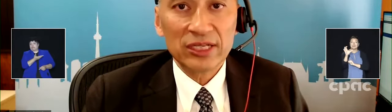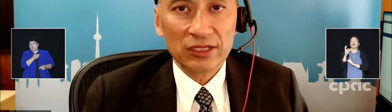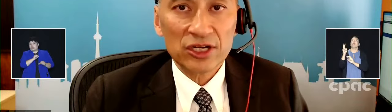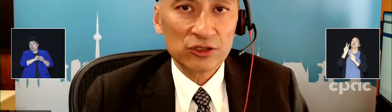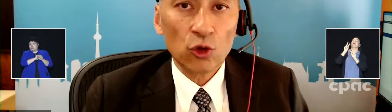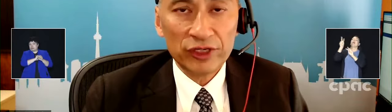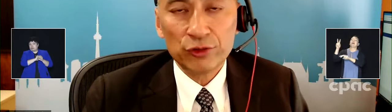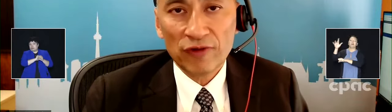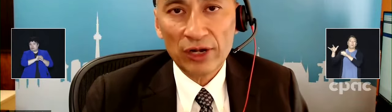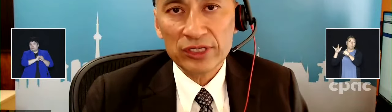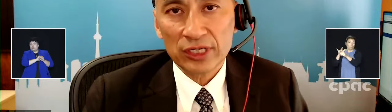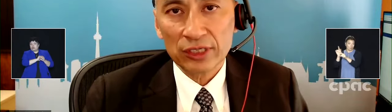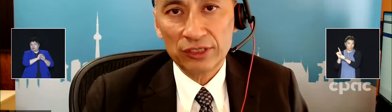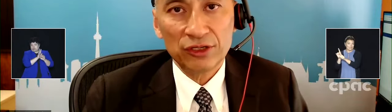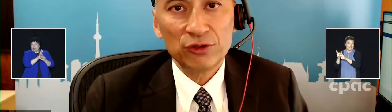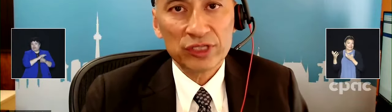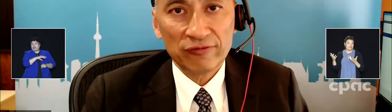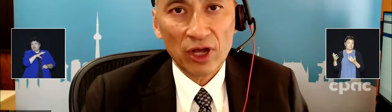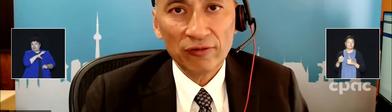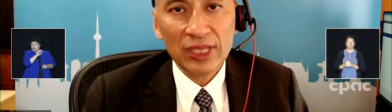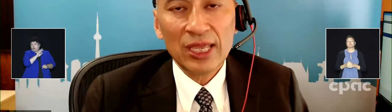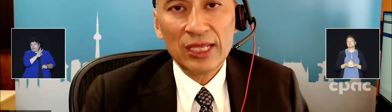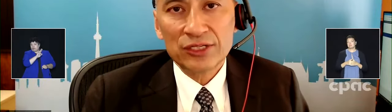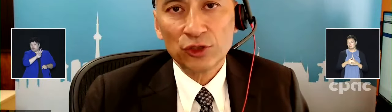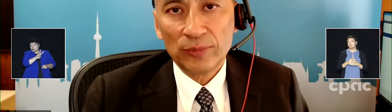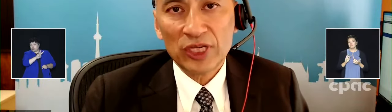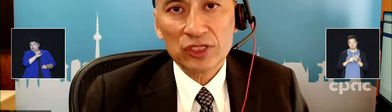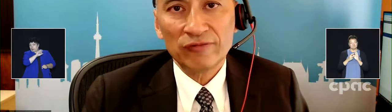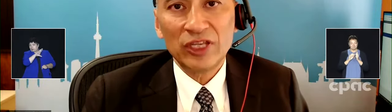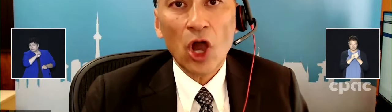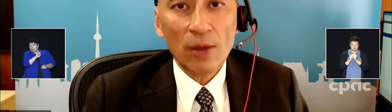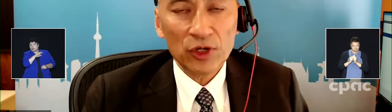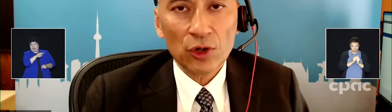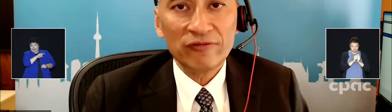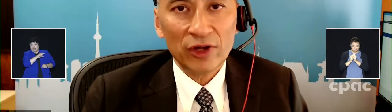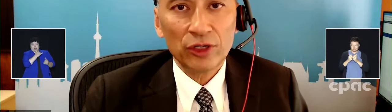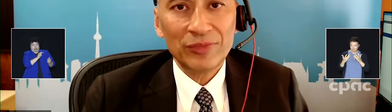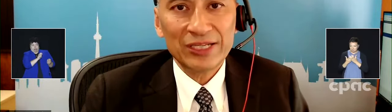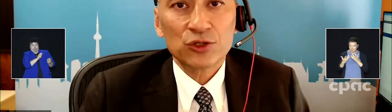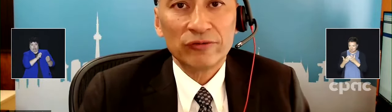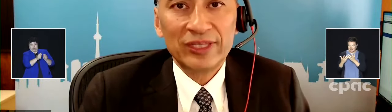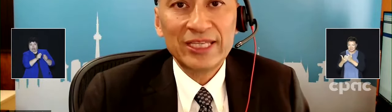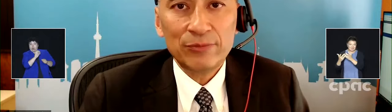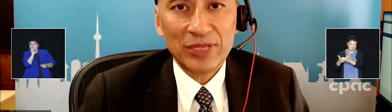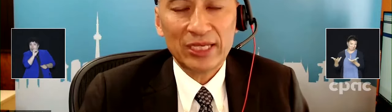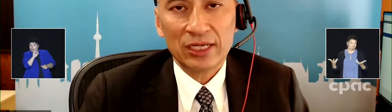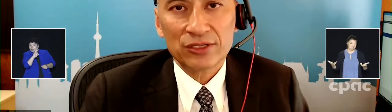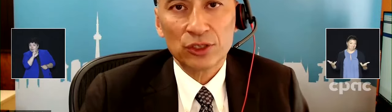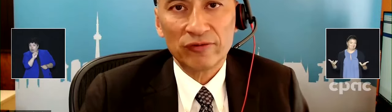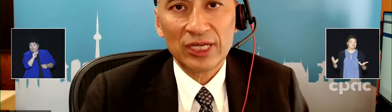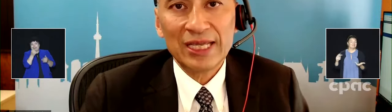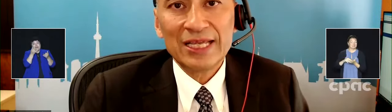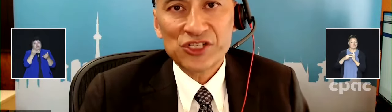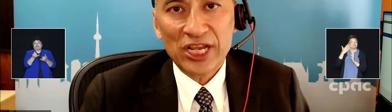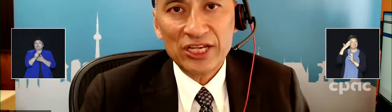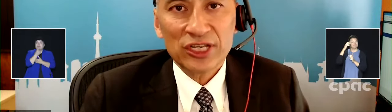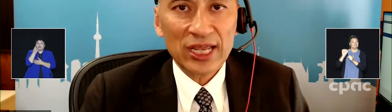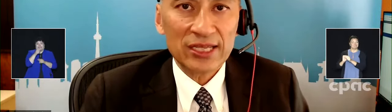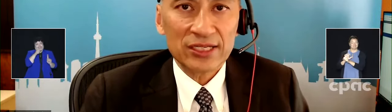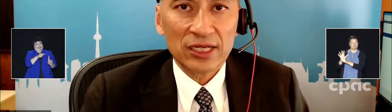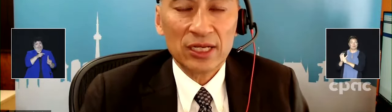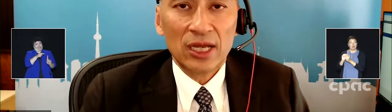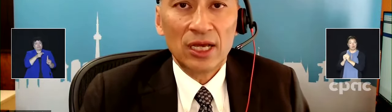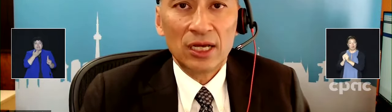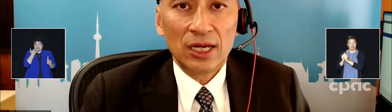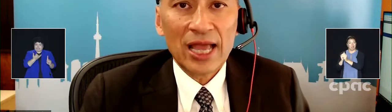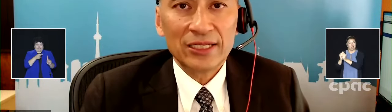let's say the SARS-CoV-2 virus continues to evolve and certainly because of the Omicron variant being sort of the big sort of a change